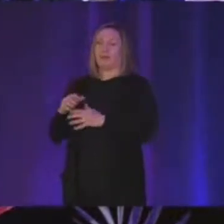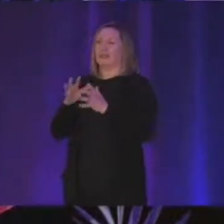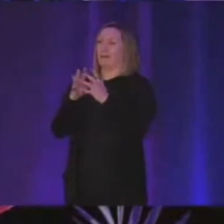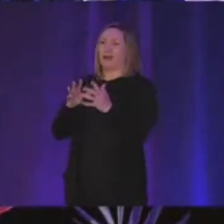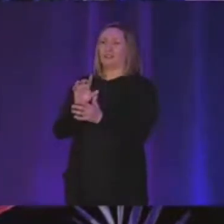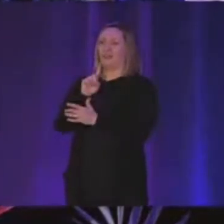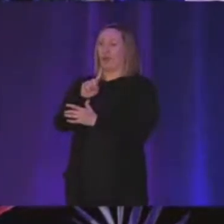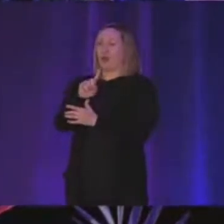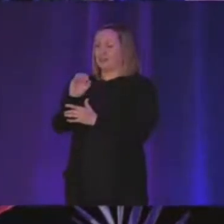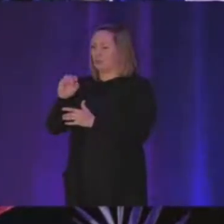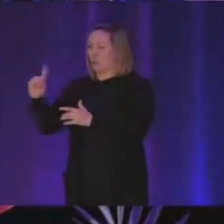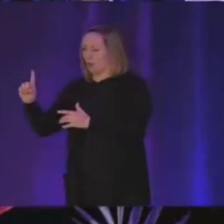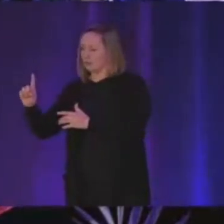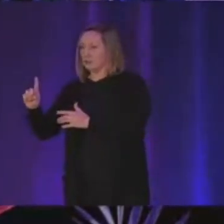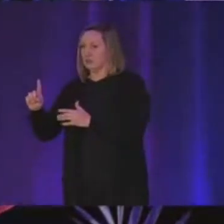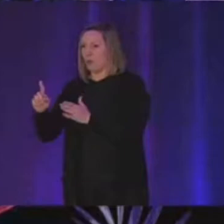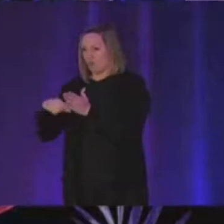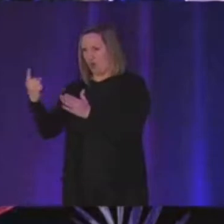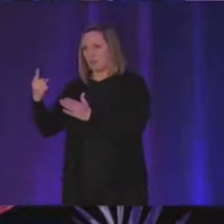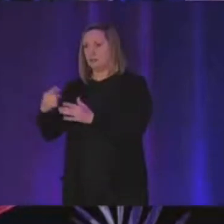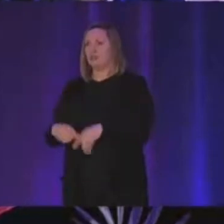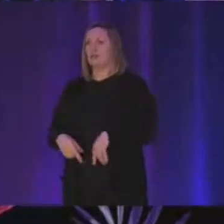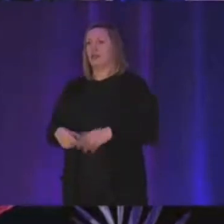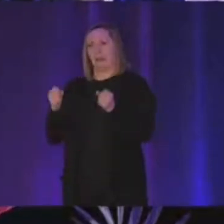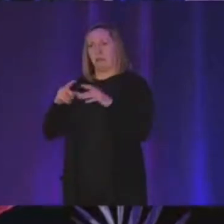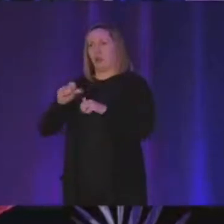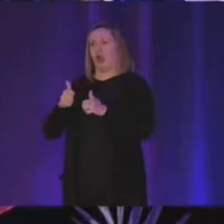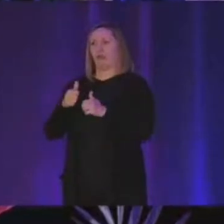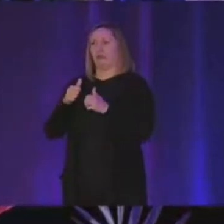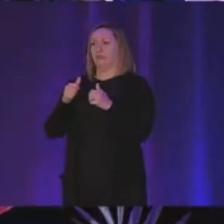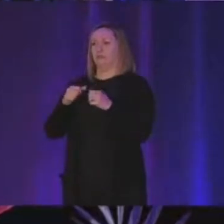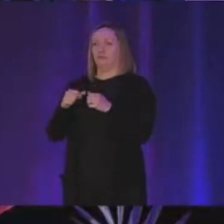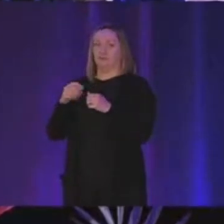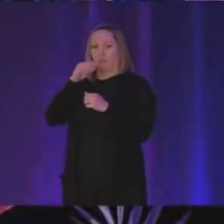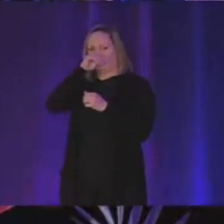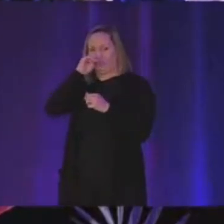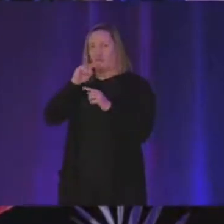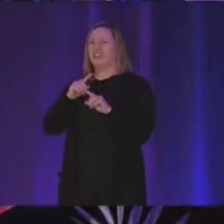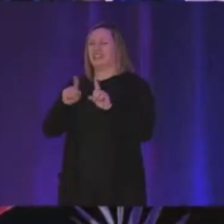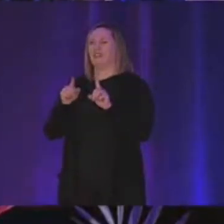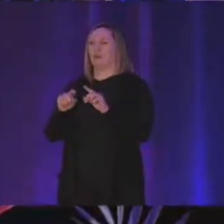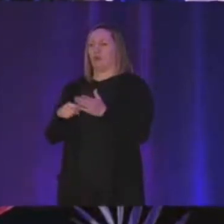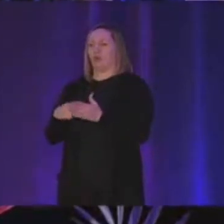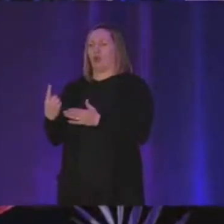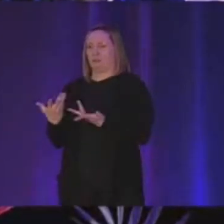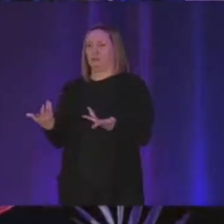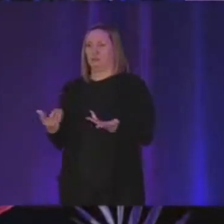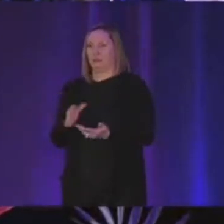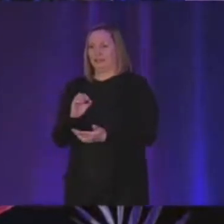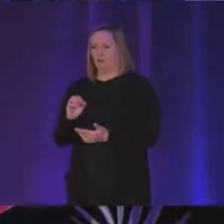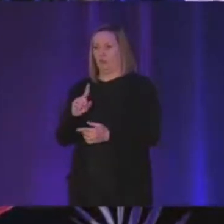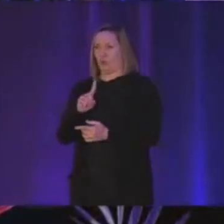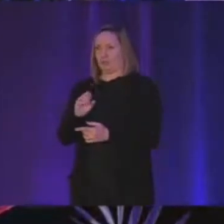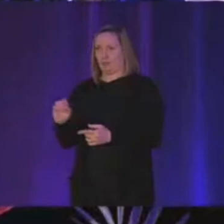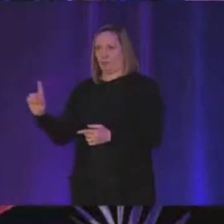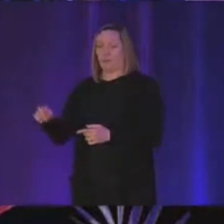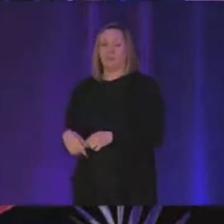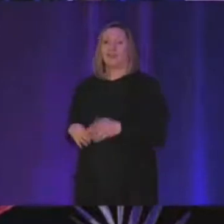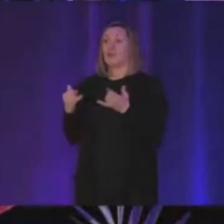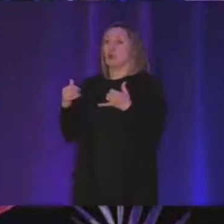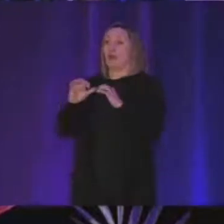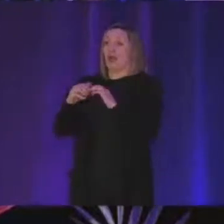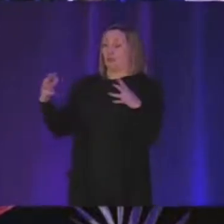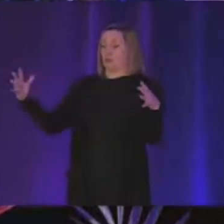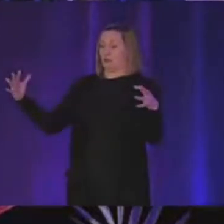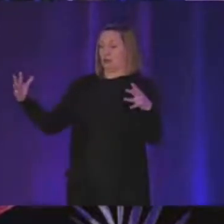zero zero one that's only one time and a bunch of difference that are like only one time and so now what you can do to compress